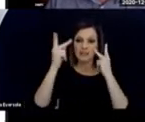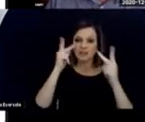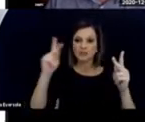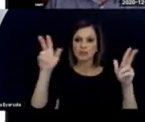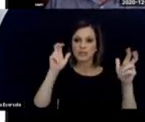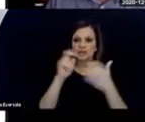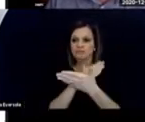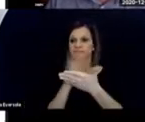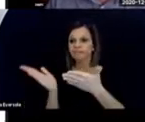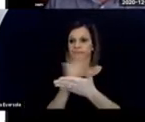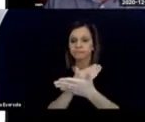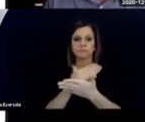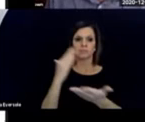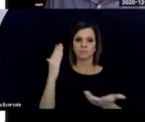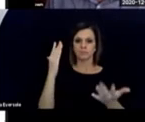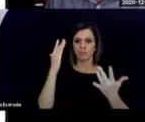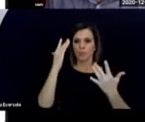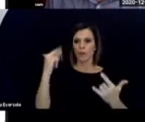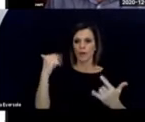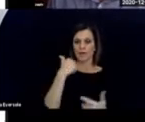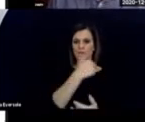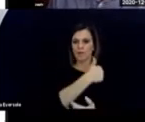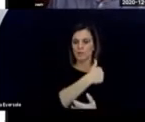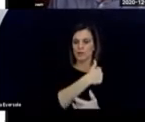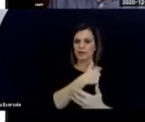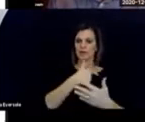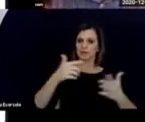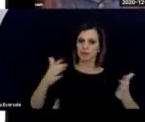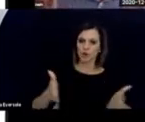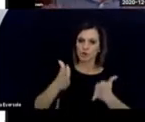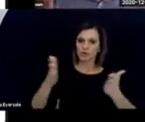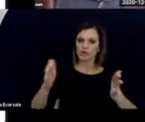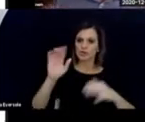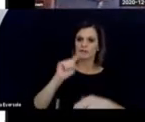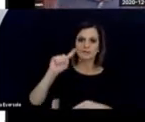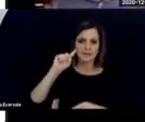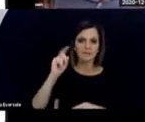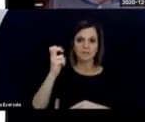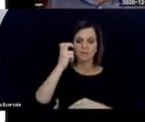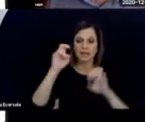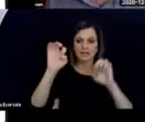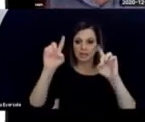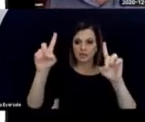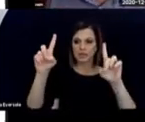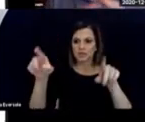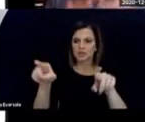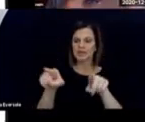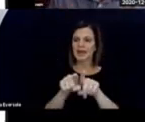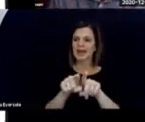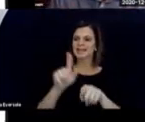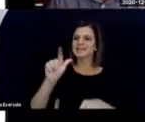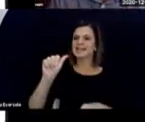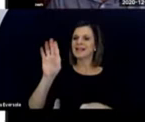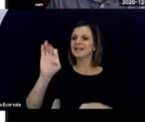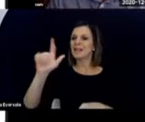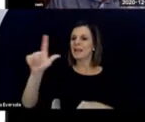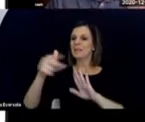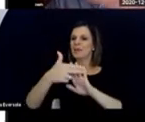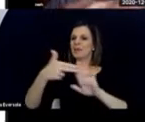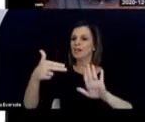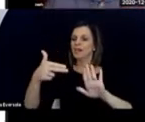child is unique and different, why are we promoting deafblind education as a label